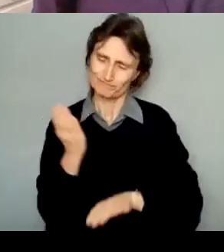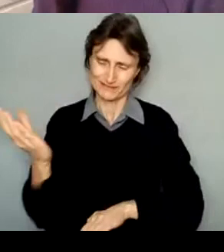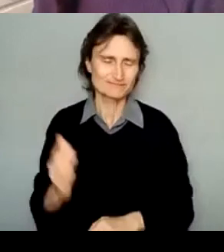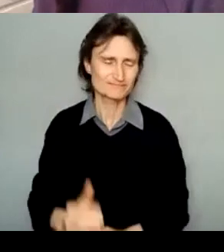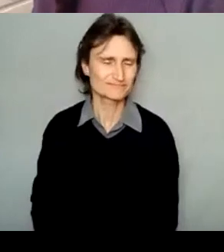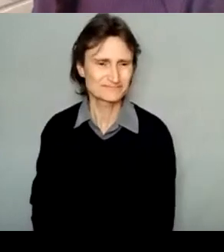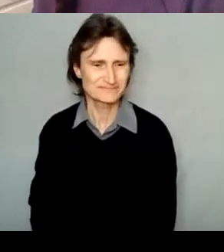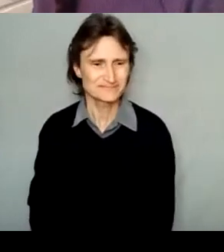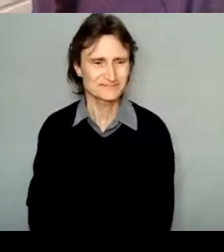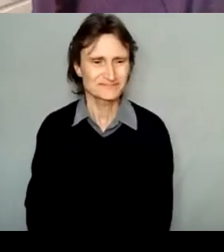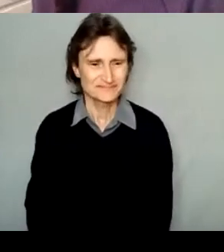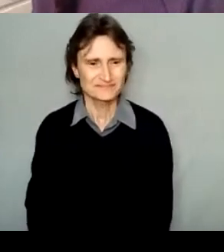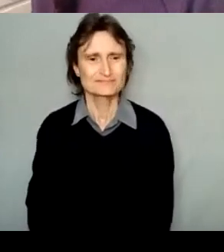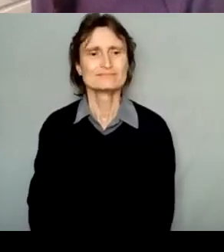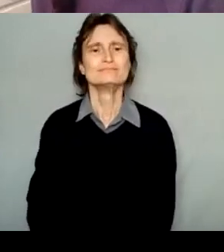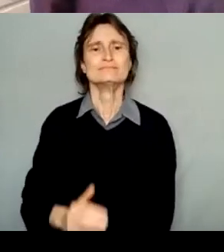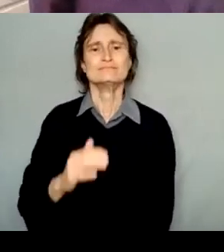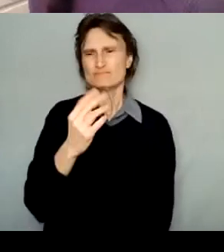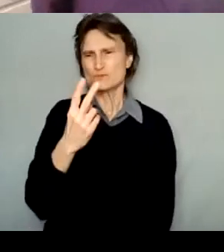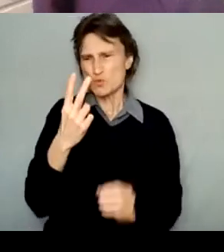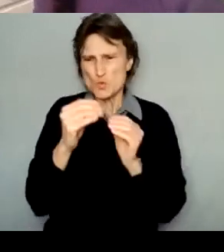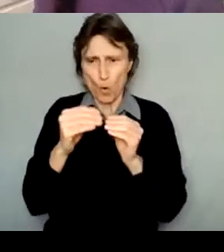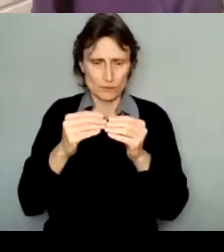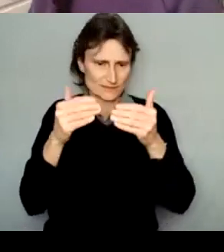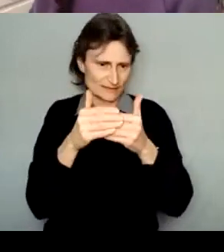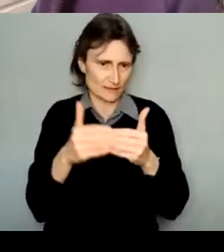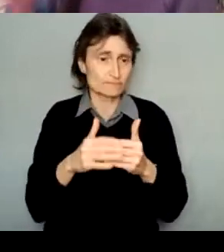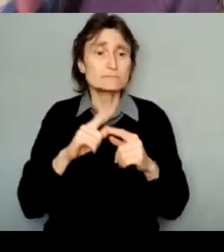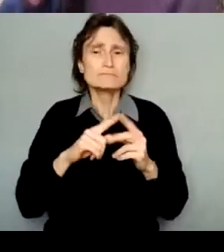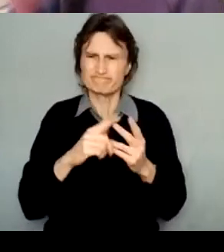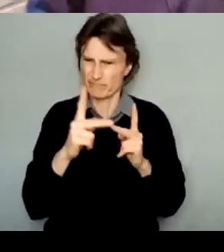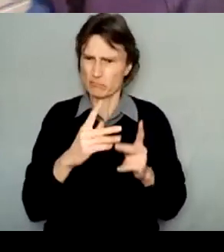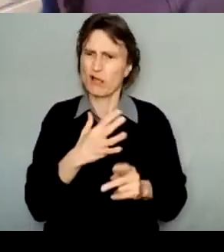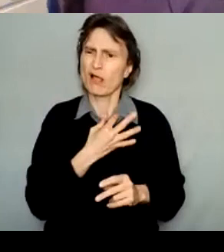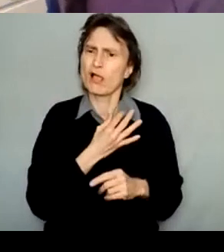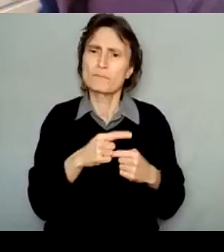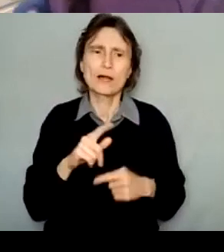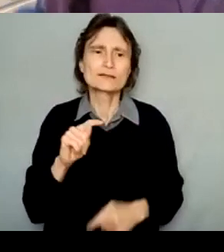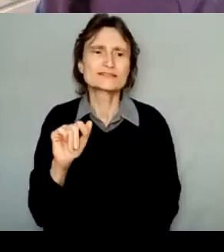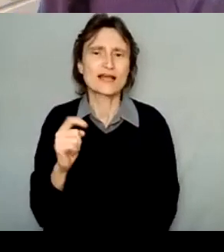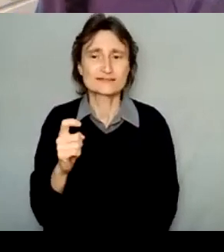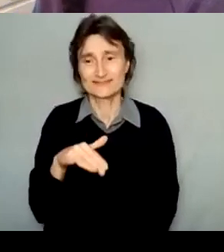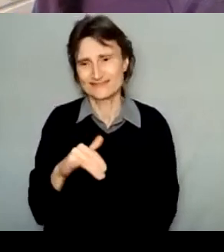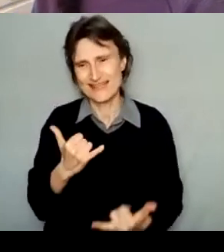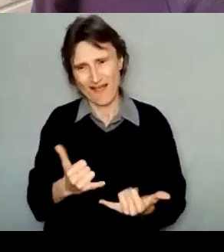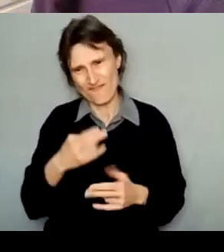This is the second last slide. What about taxes? I left the fun stuff for last.